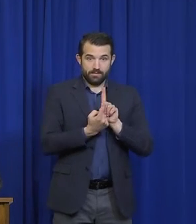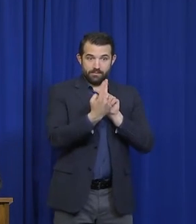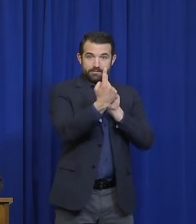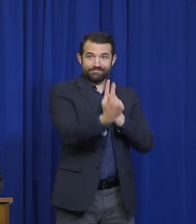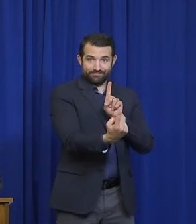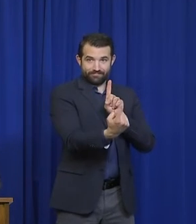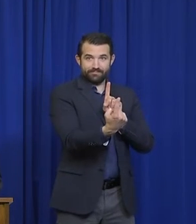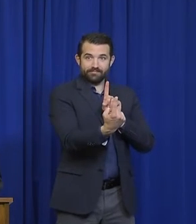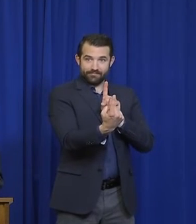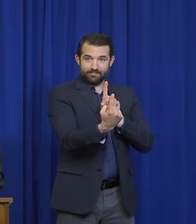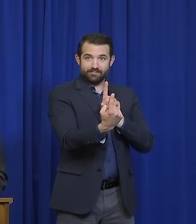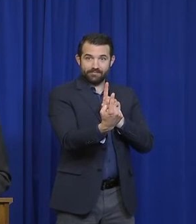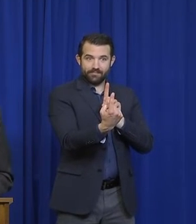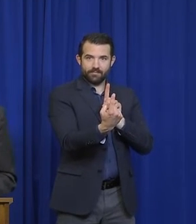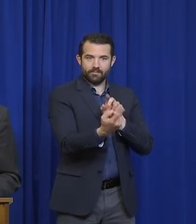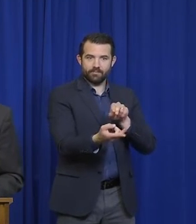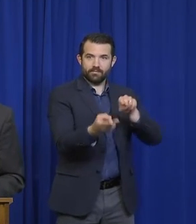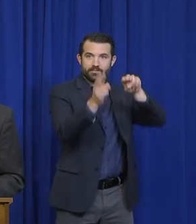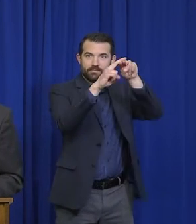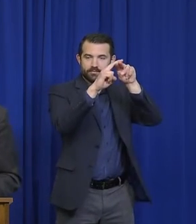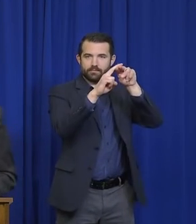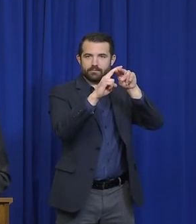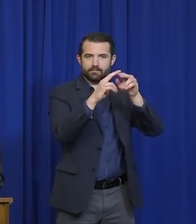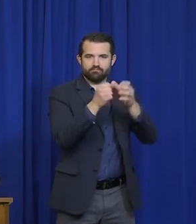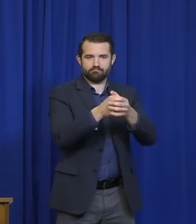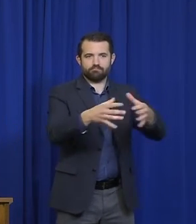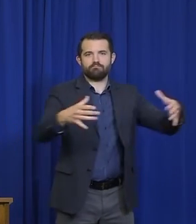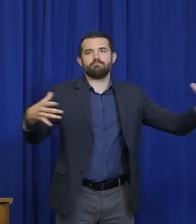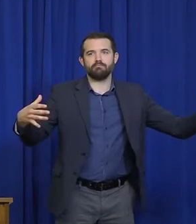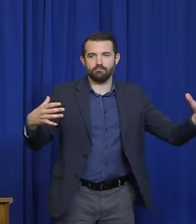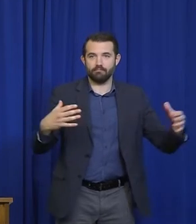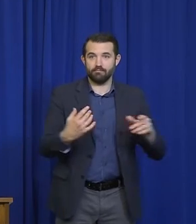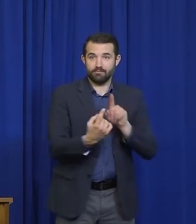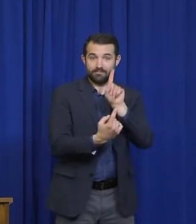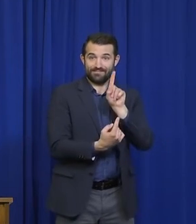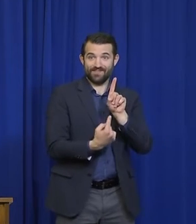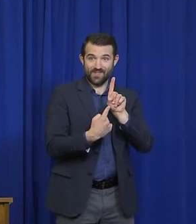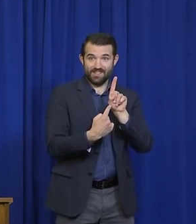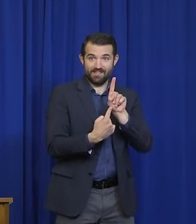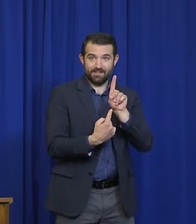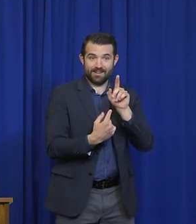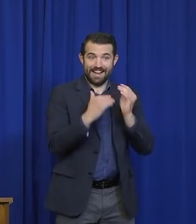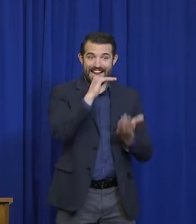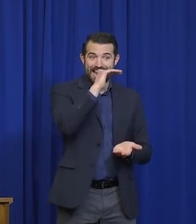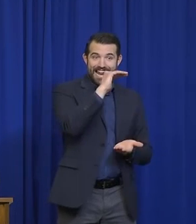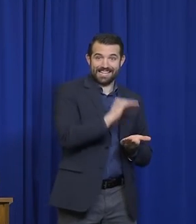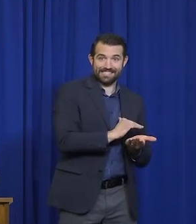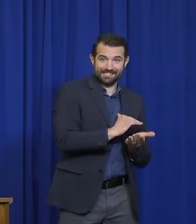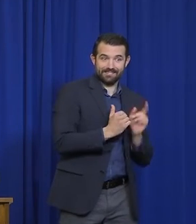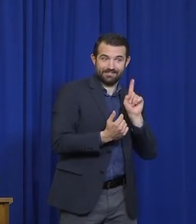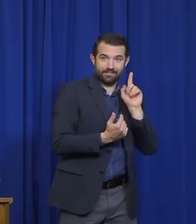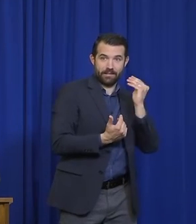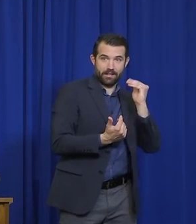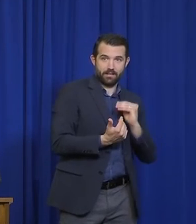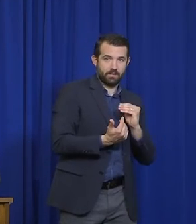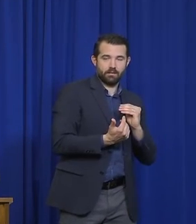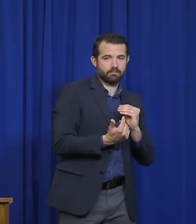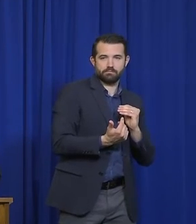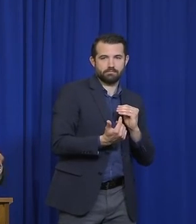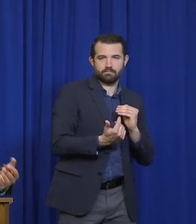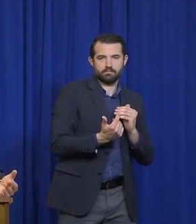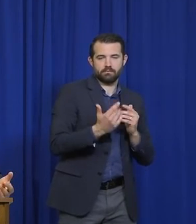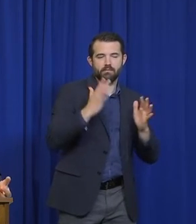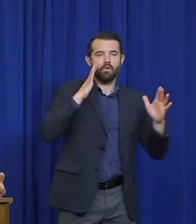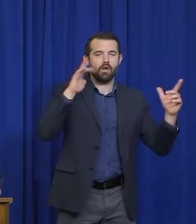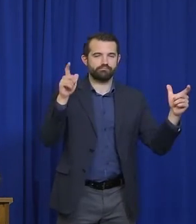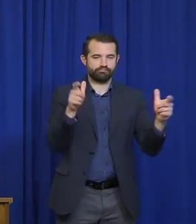we hope it's contracting. So, Kevin, right now, because we've got such a small number of cases relative to,